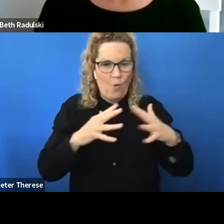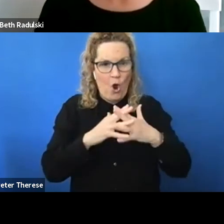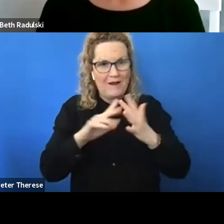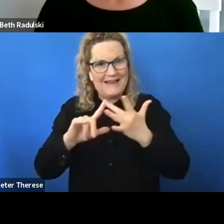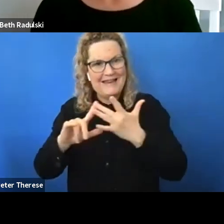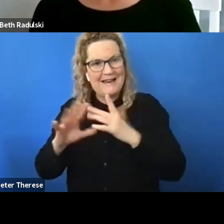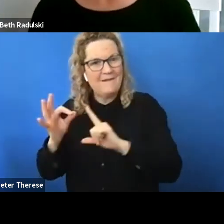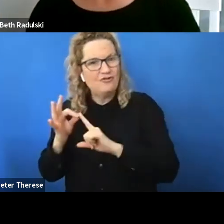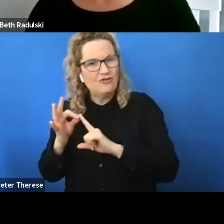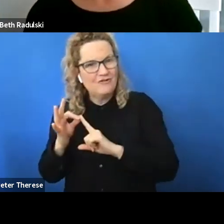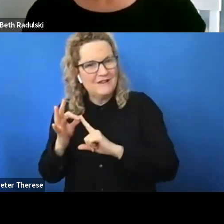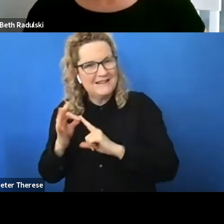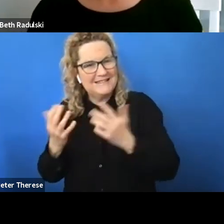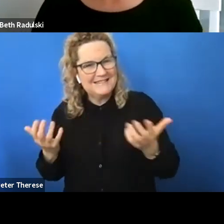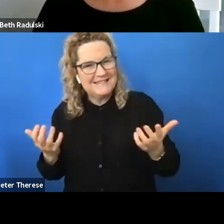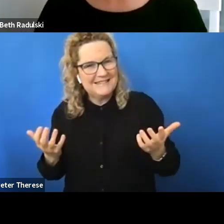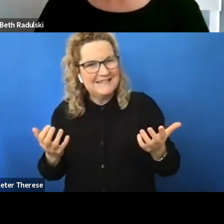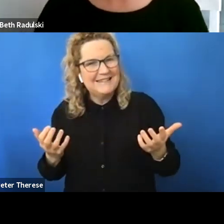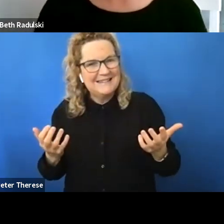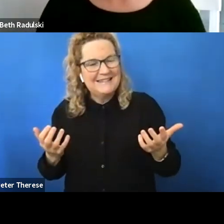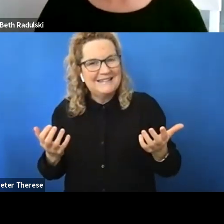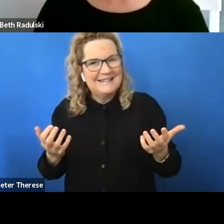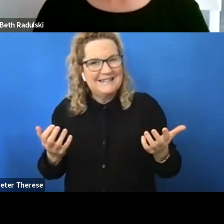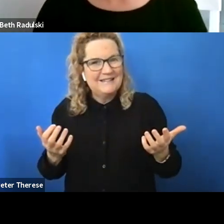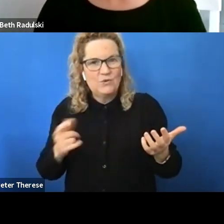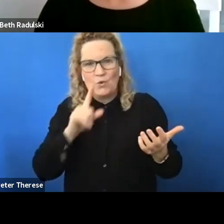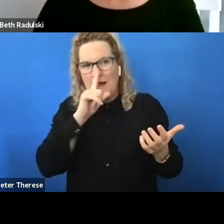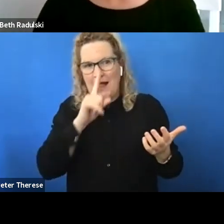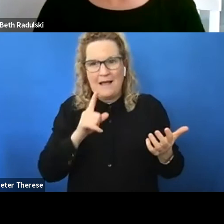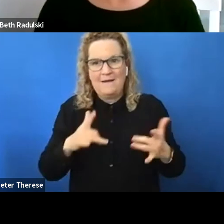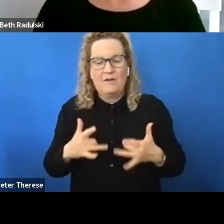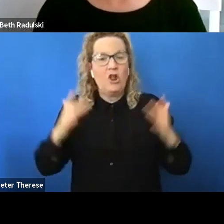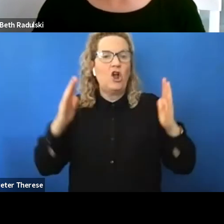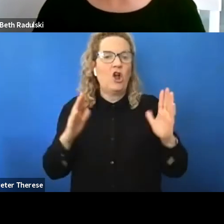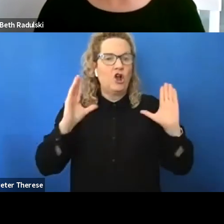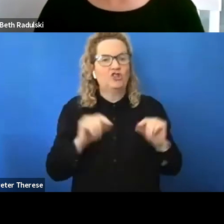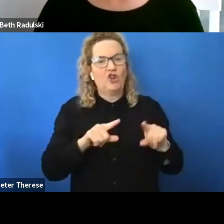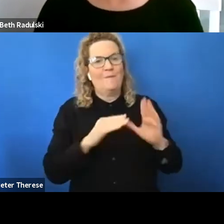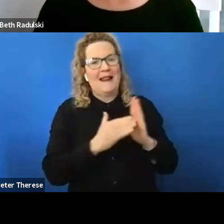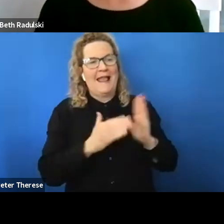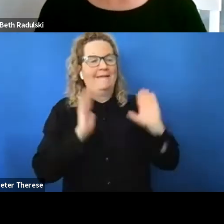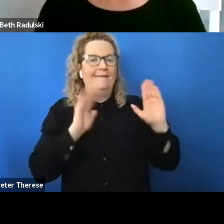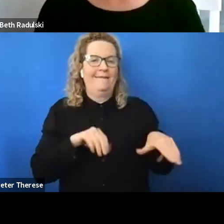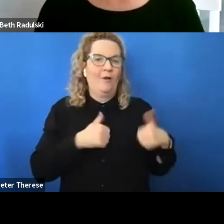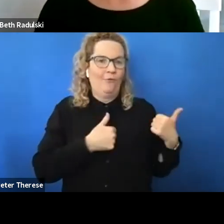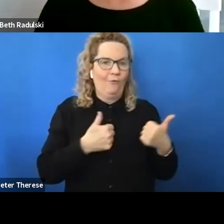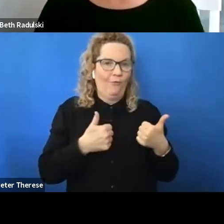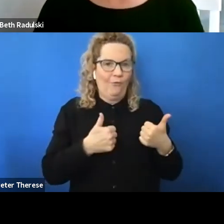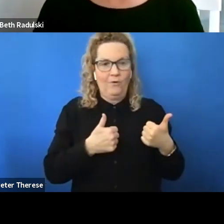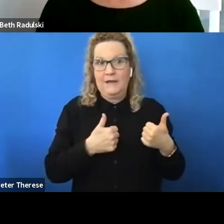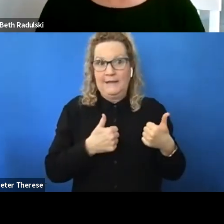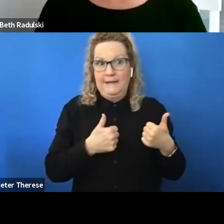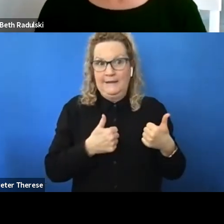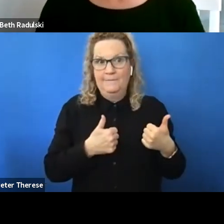can't stop at any point because as soon as we take our eye